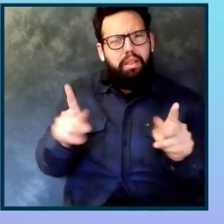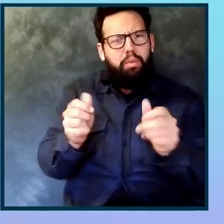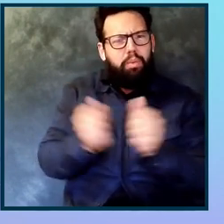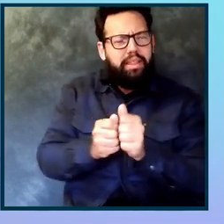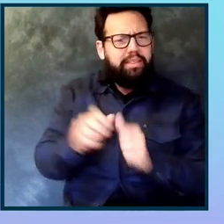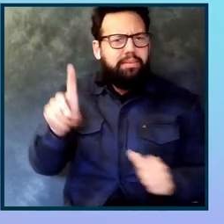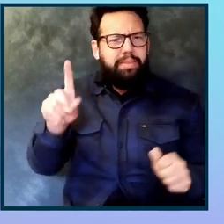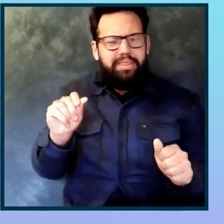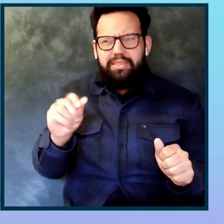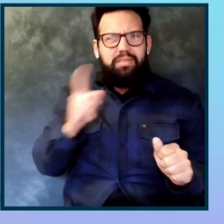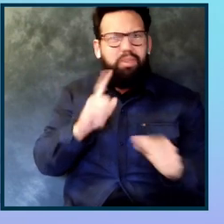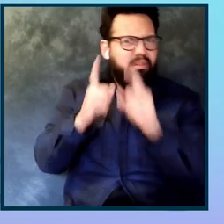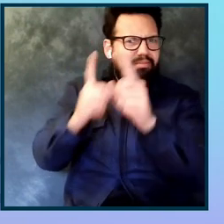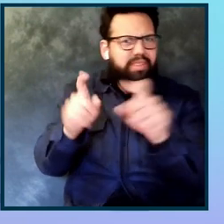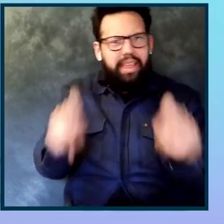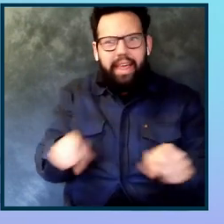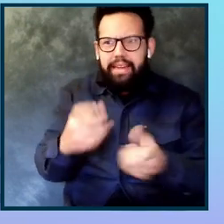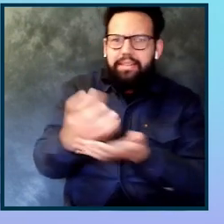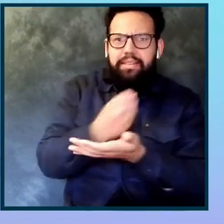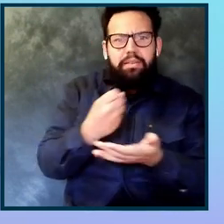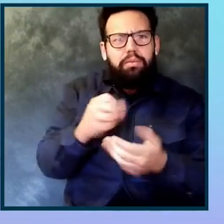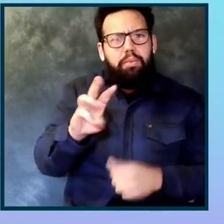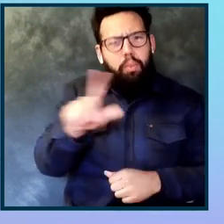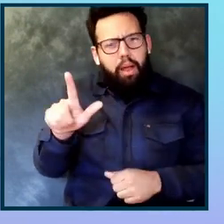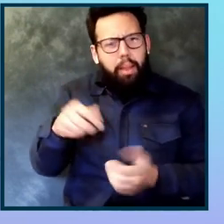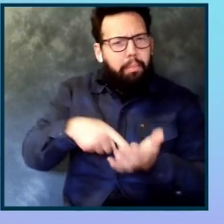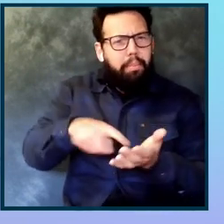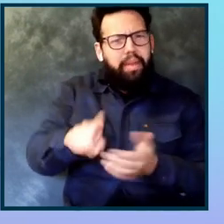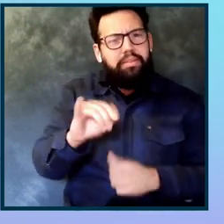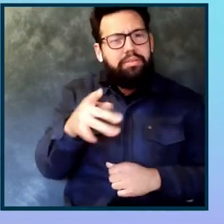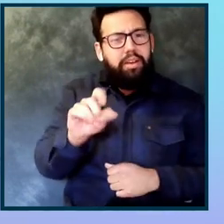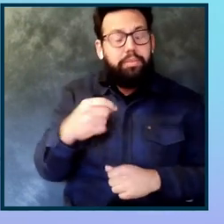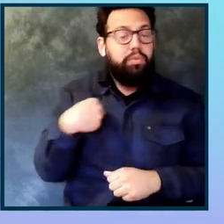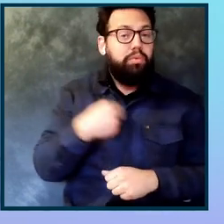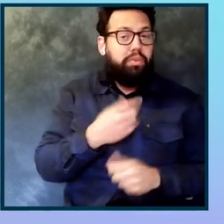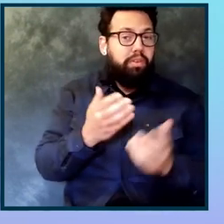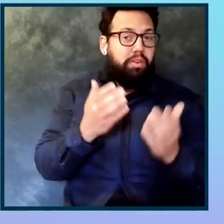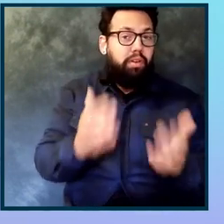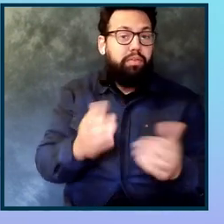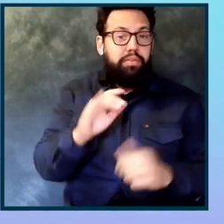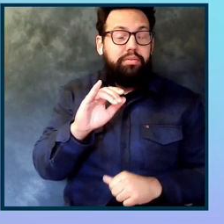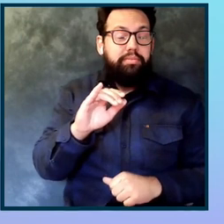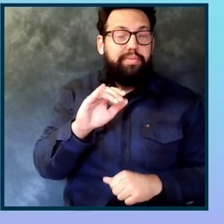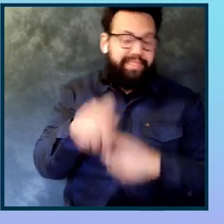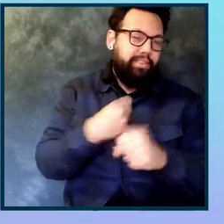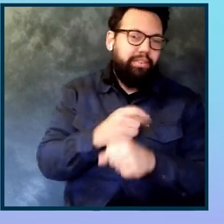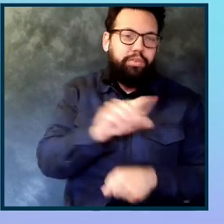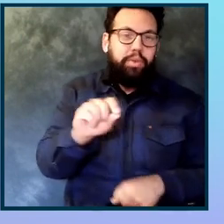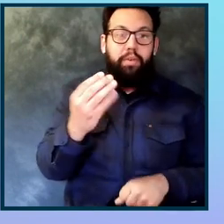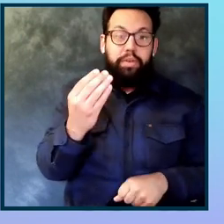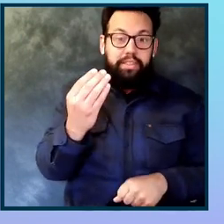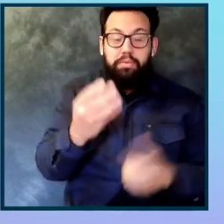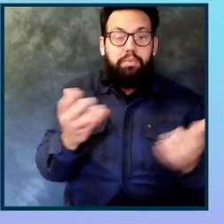And so we made access to DQ University, which we launched in 2014, along with that a couple of